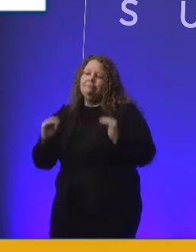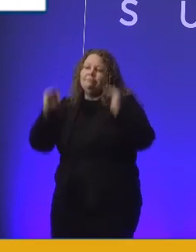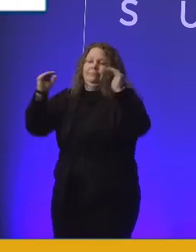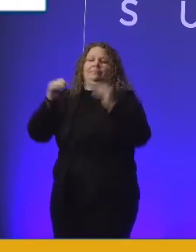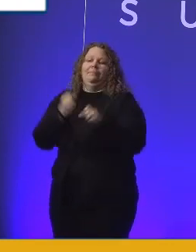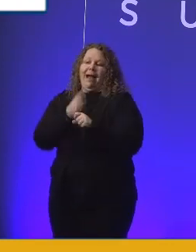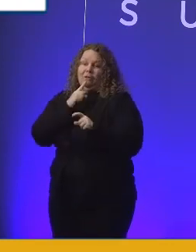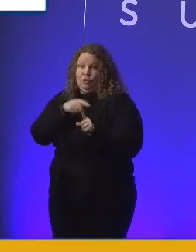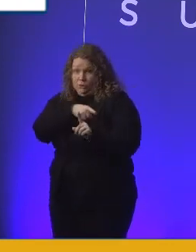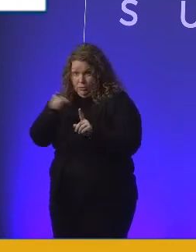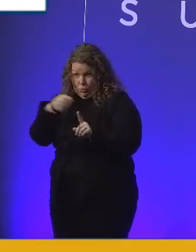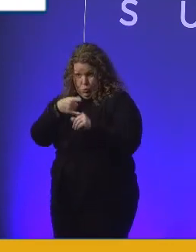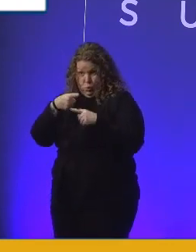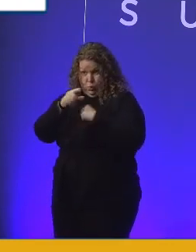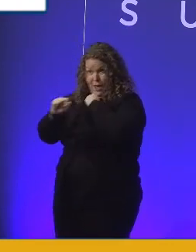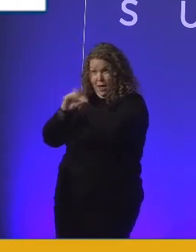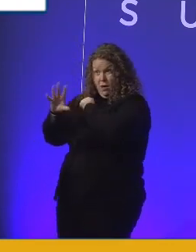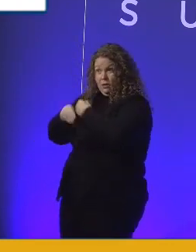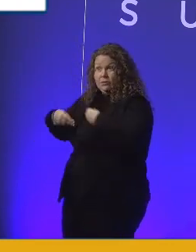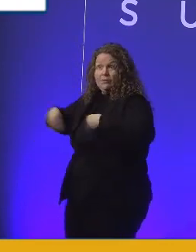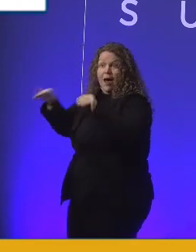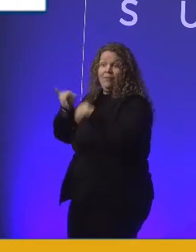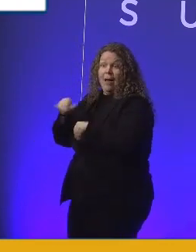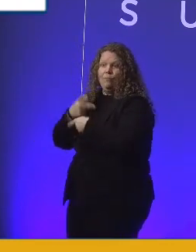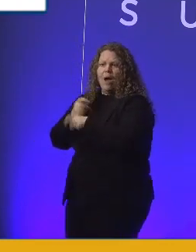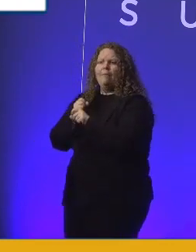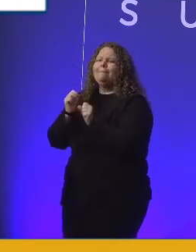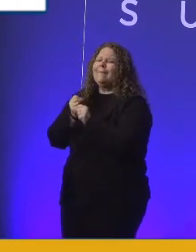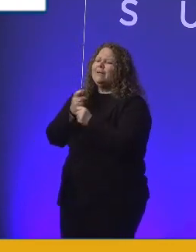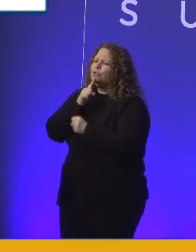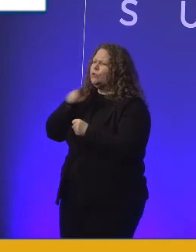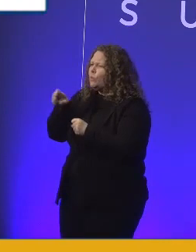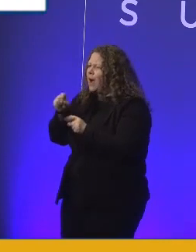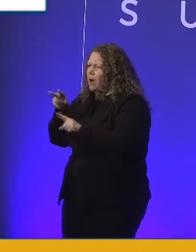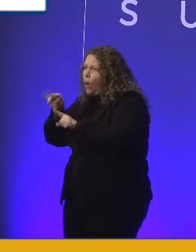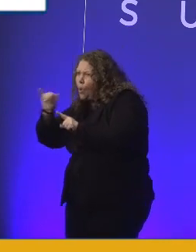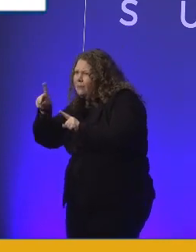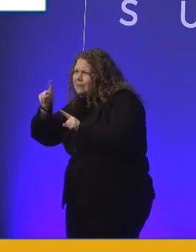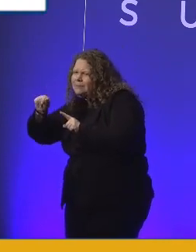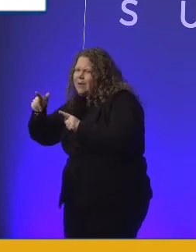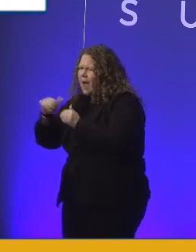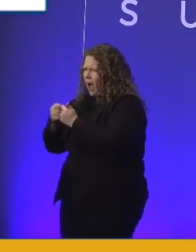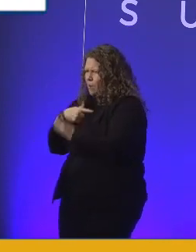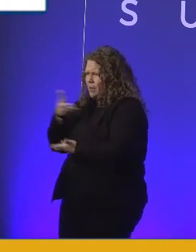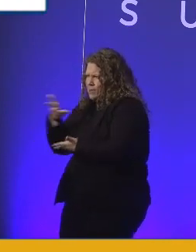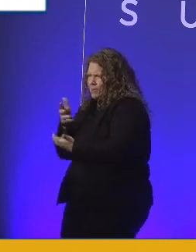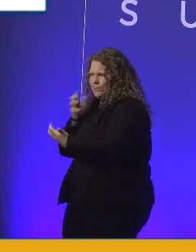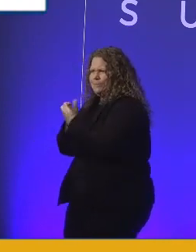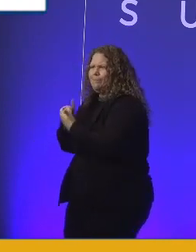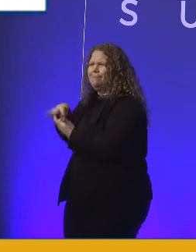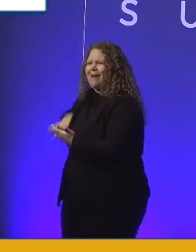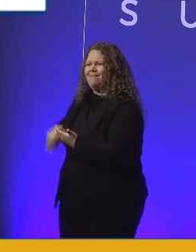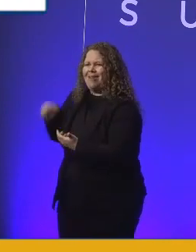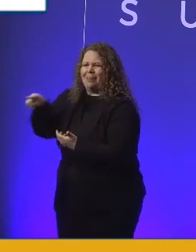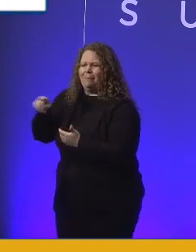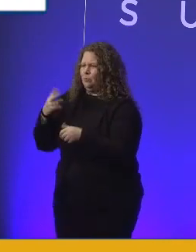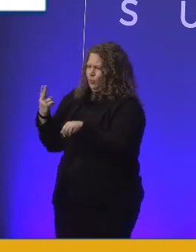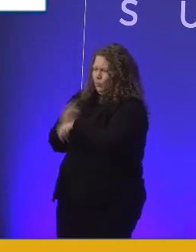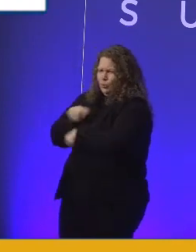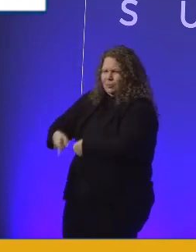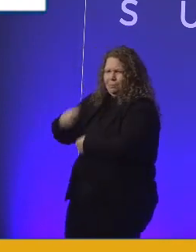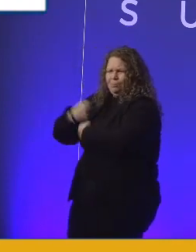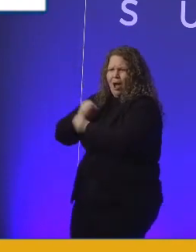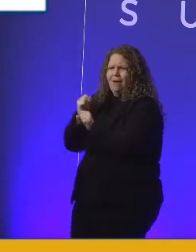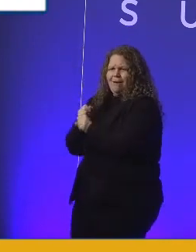to recognise that they can have an impact on the lives of people with disabilities and let's, you let's get ambitious there. We all have an impact out there when it comes to